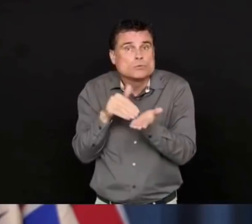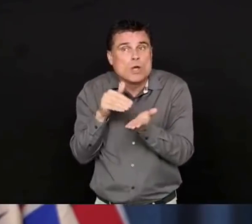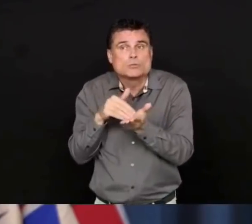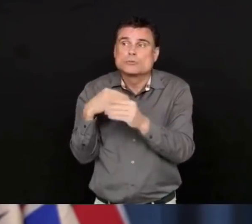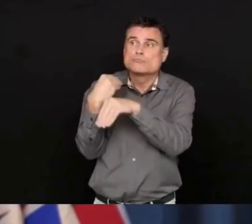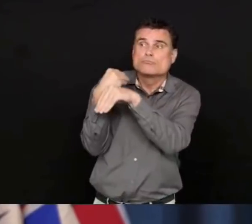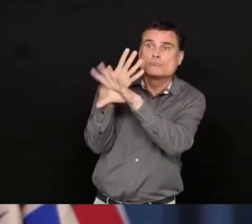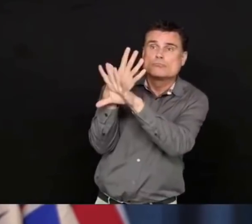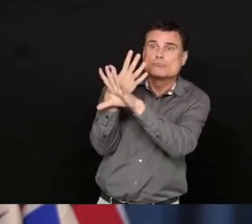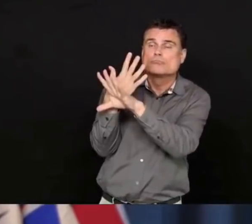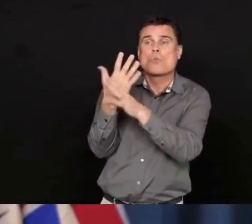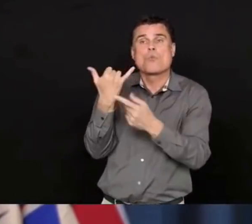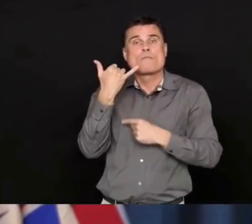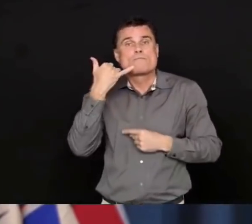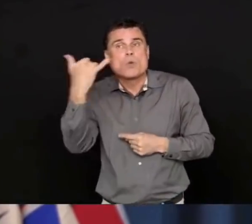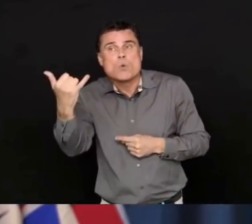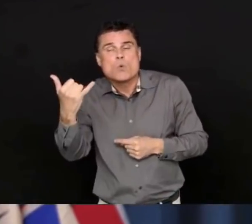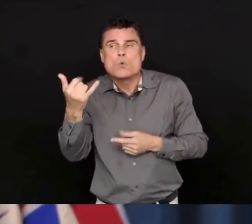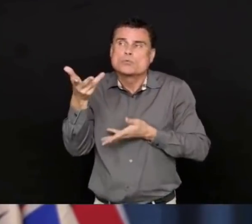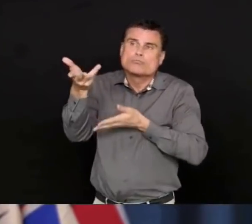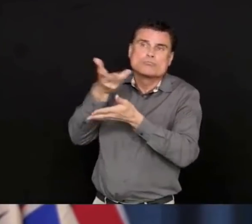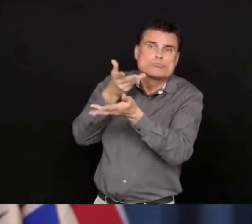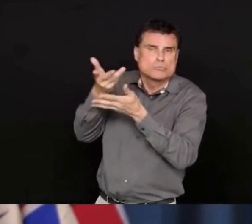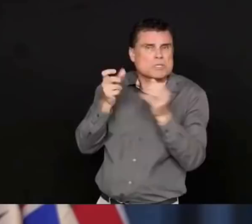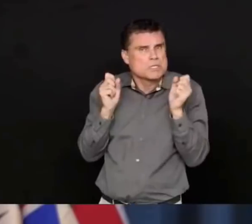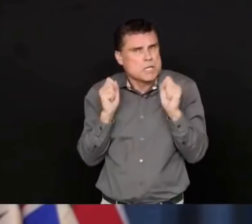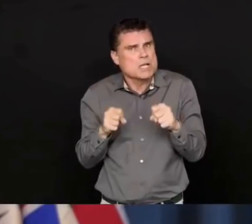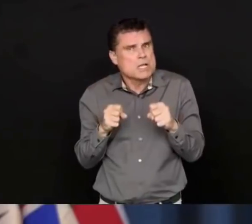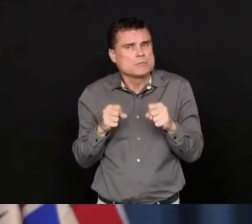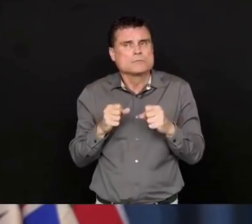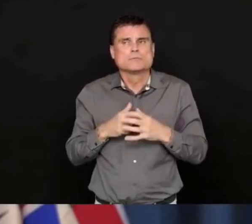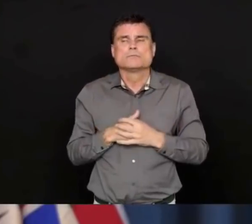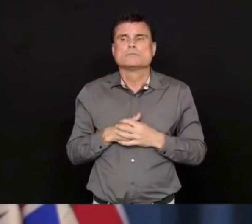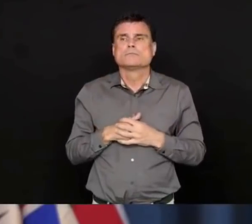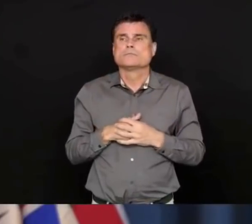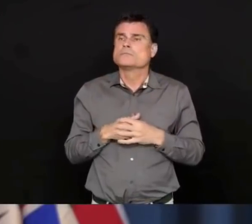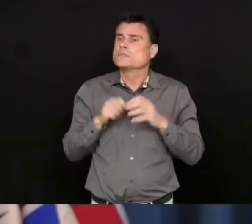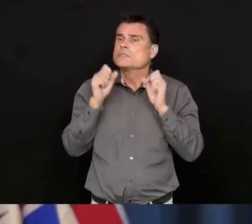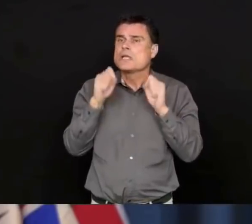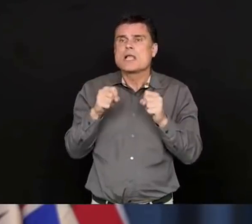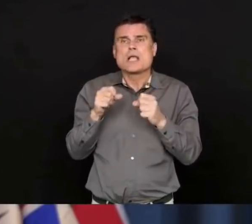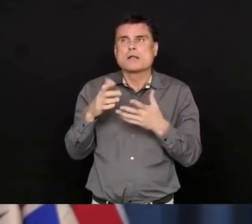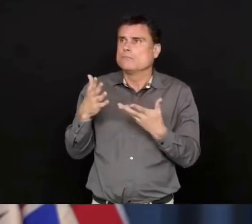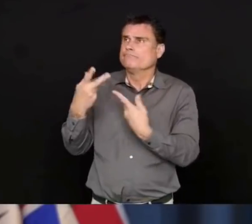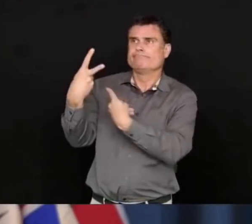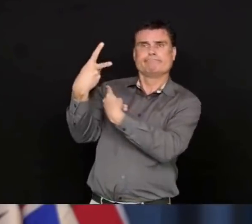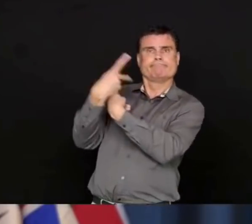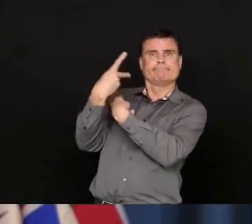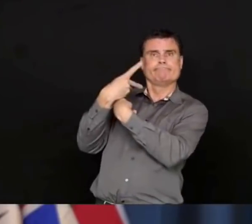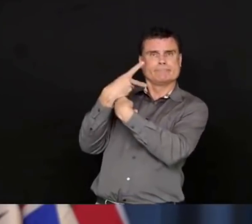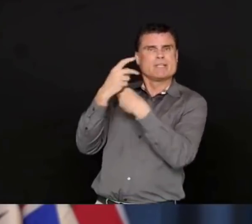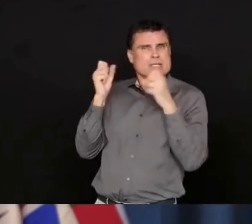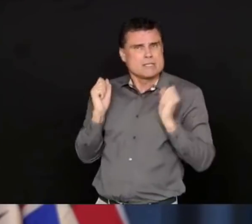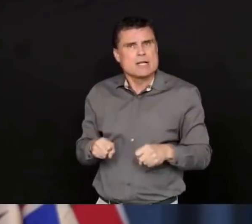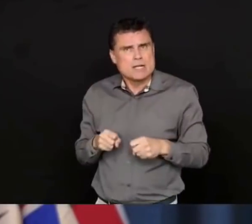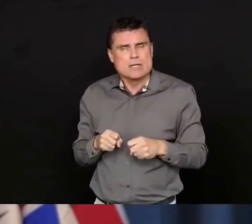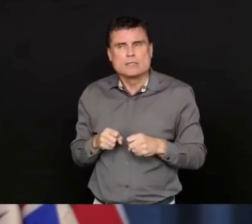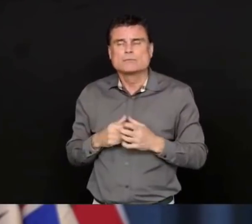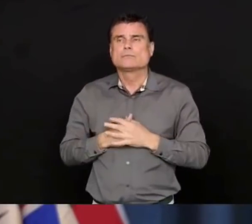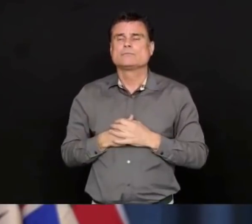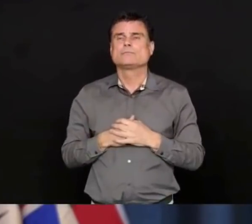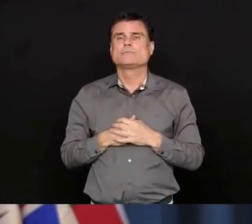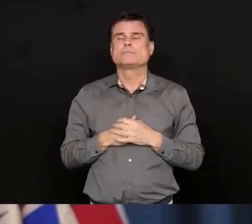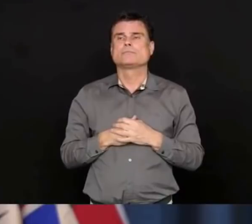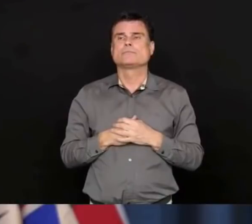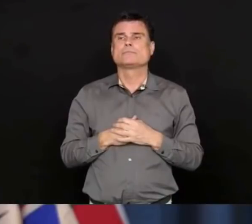illness and needs to have that ongoing care. They are the best people who can support you in that. I also would recommend that